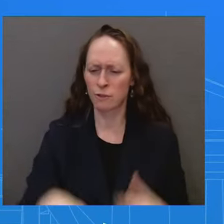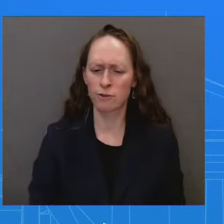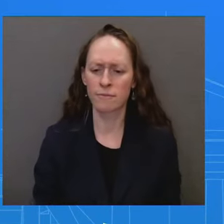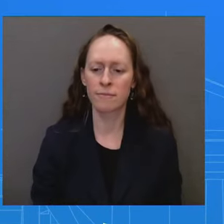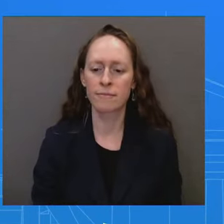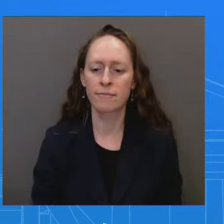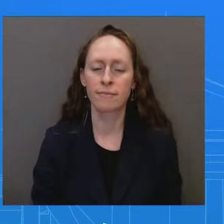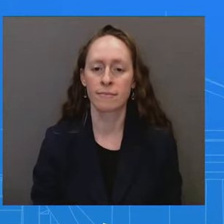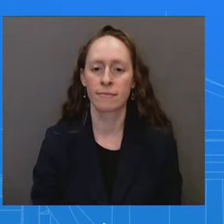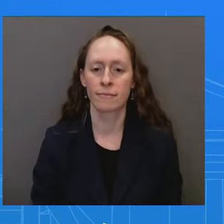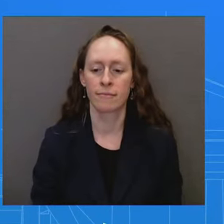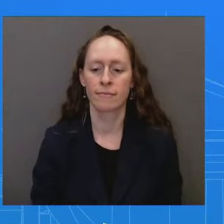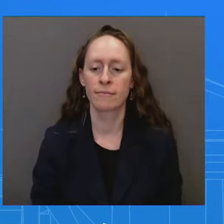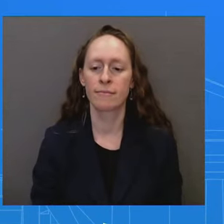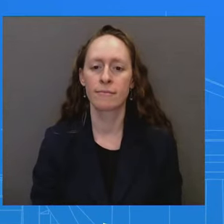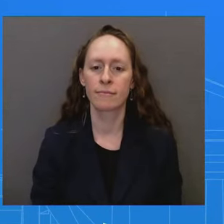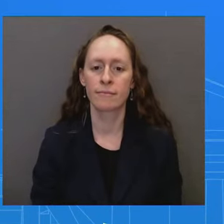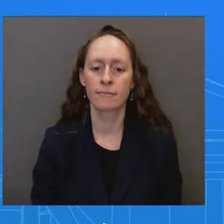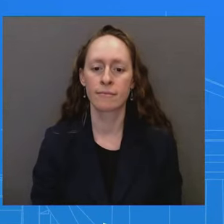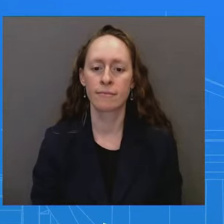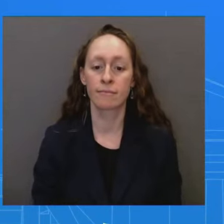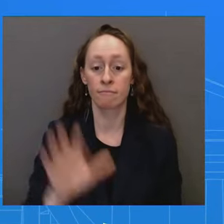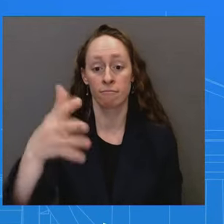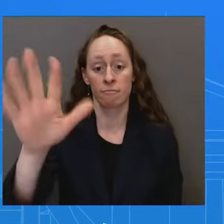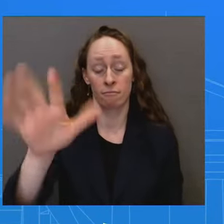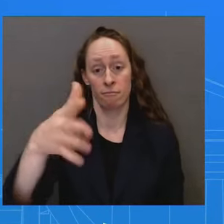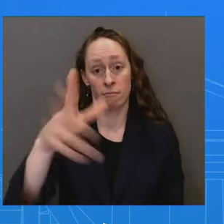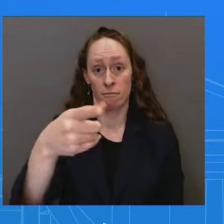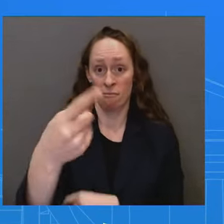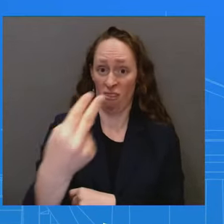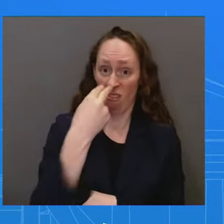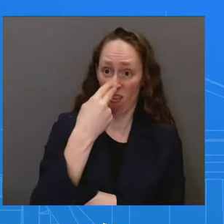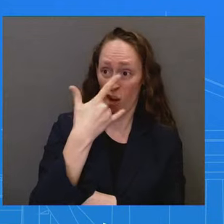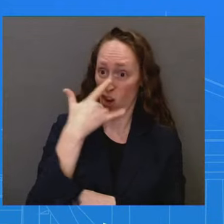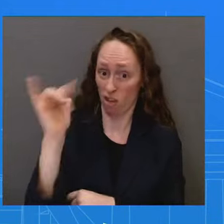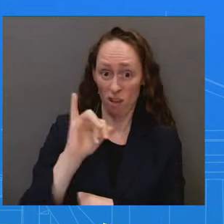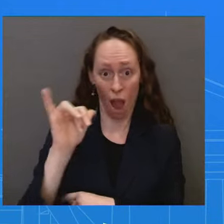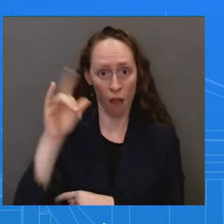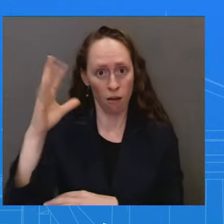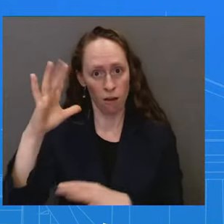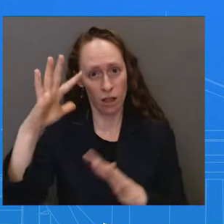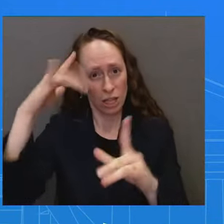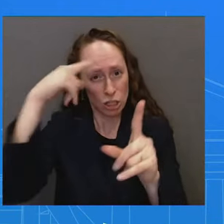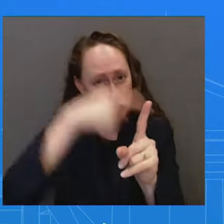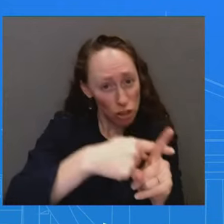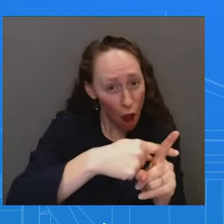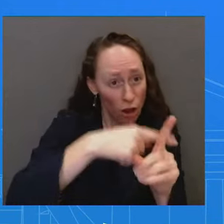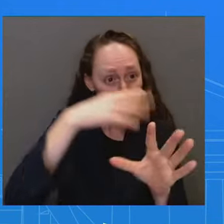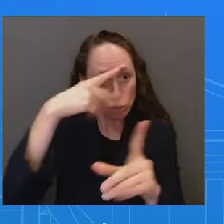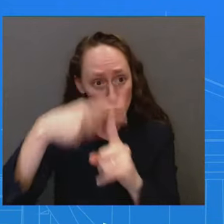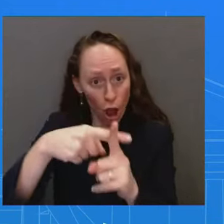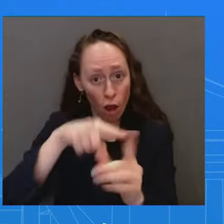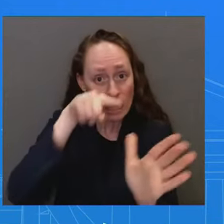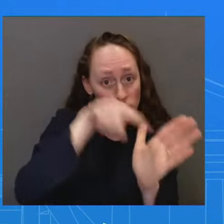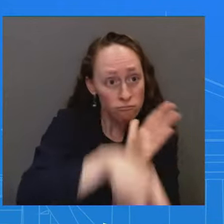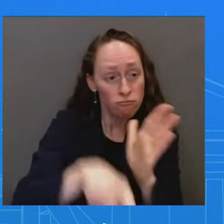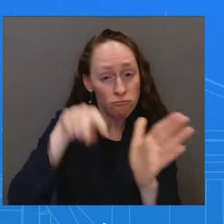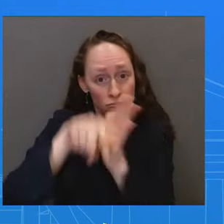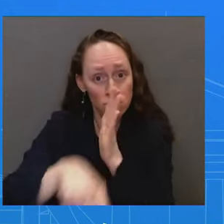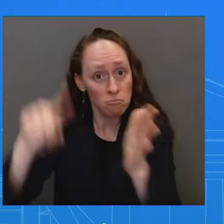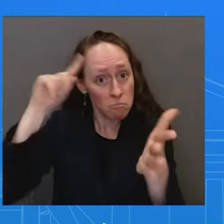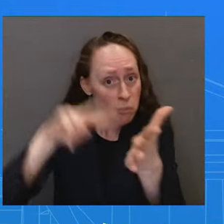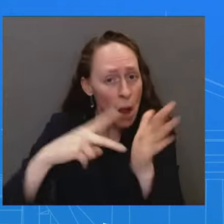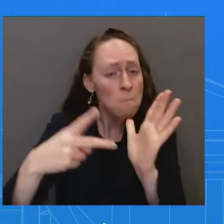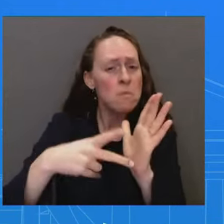And I've seen, we've seen no indication that they have done that. Um, uh, we continue to stand by, uh, the protection of